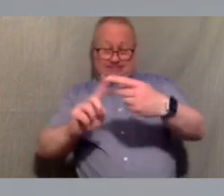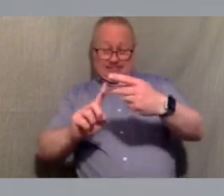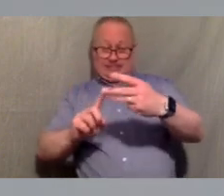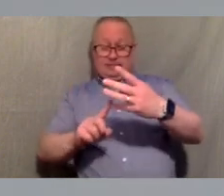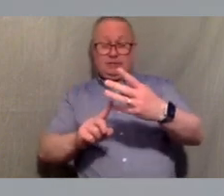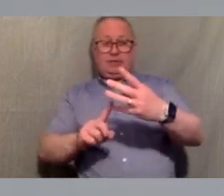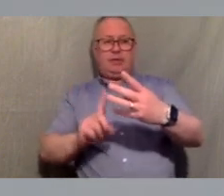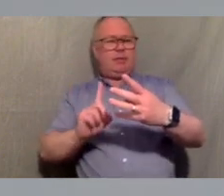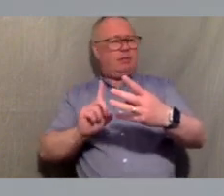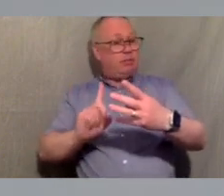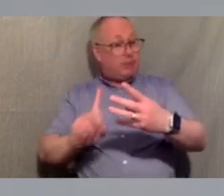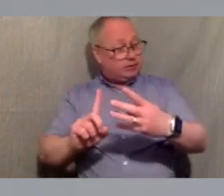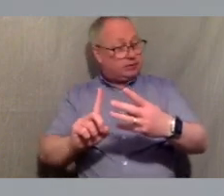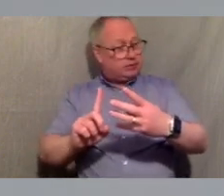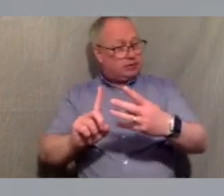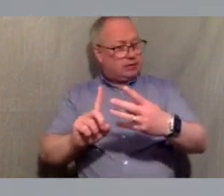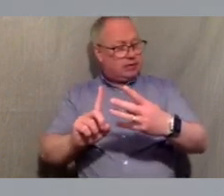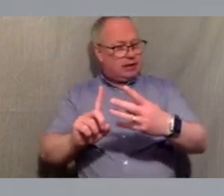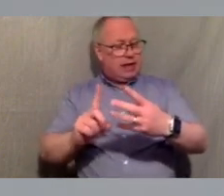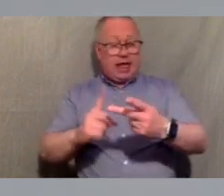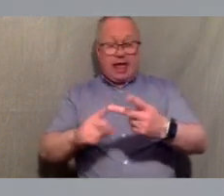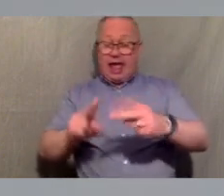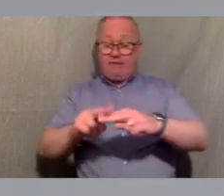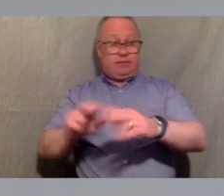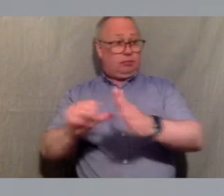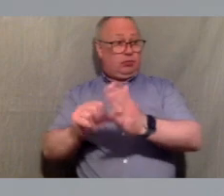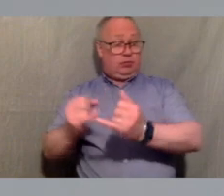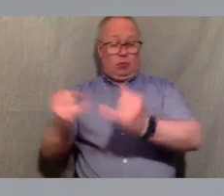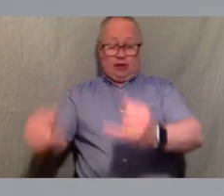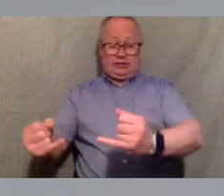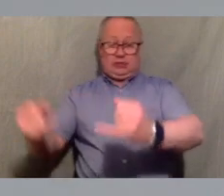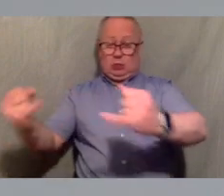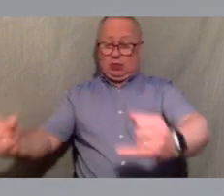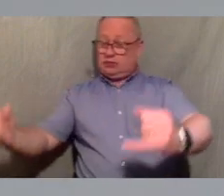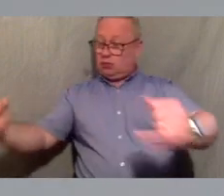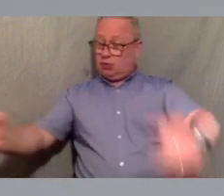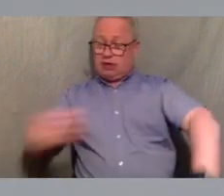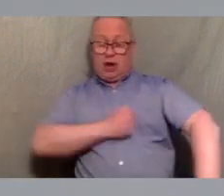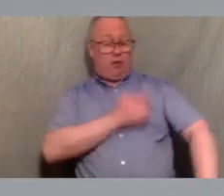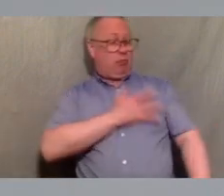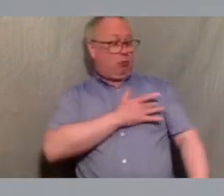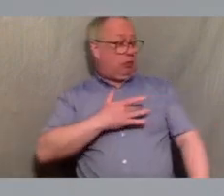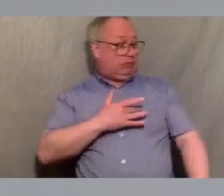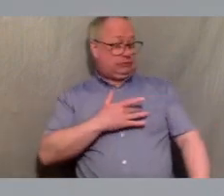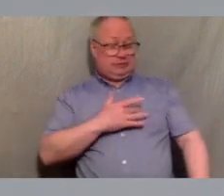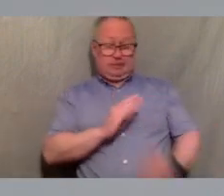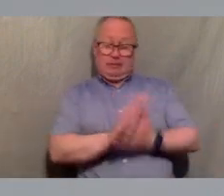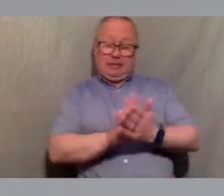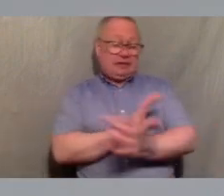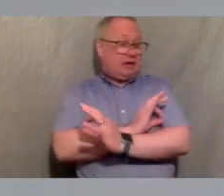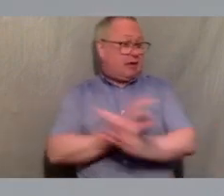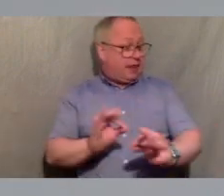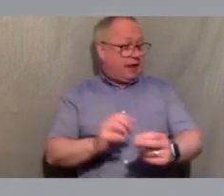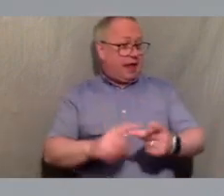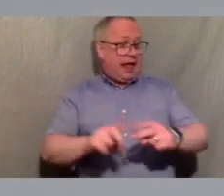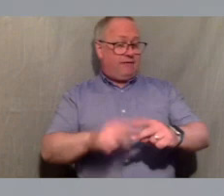if we don't stop making the problem worse and every extra day of pumping from our oil and gas fields is more carbon